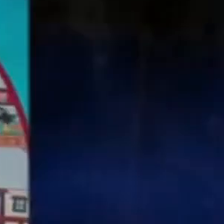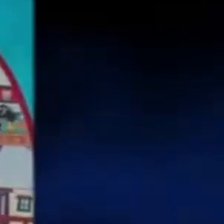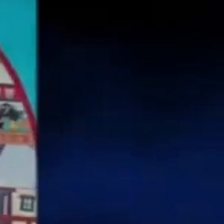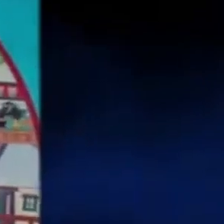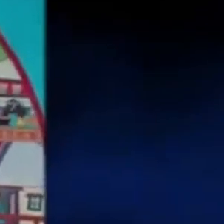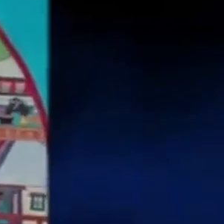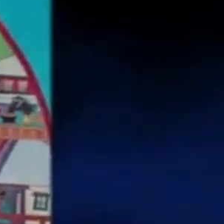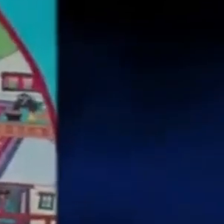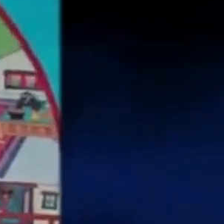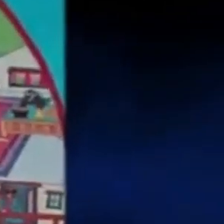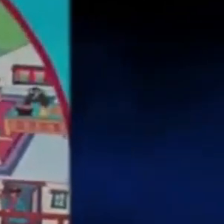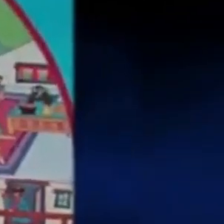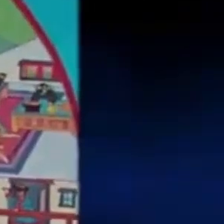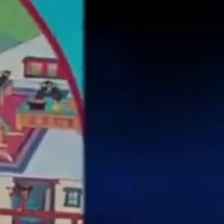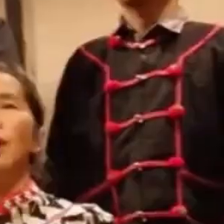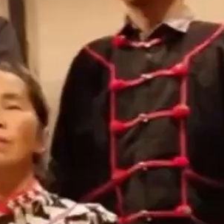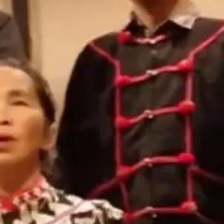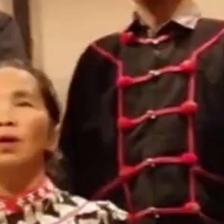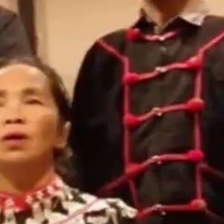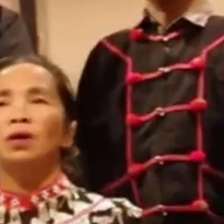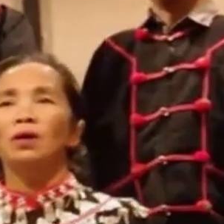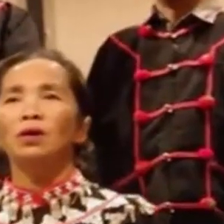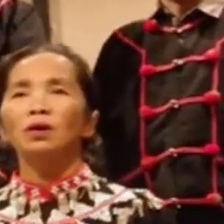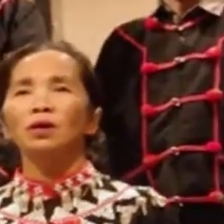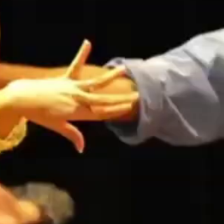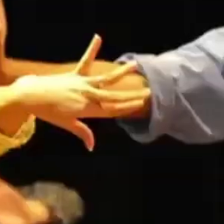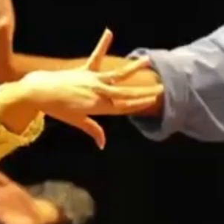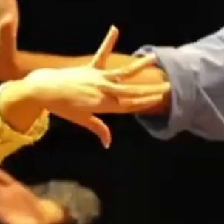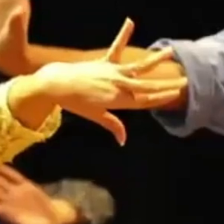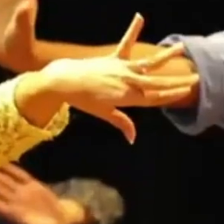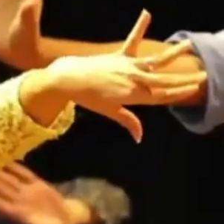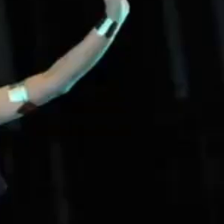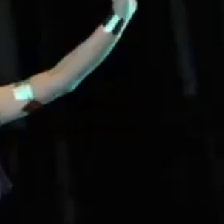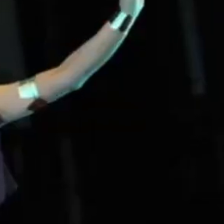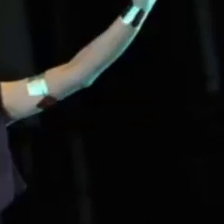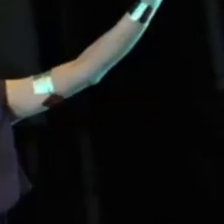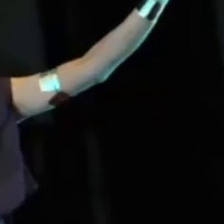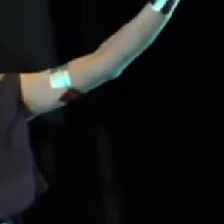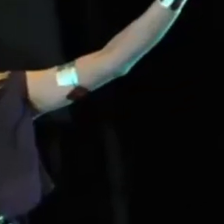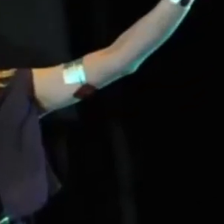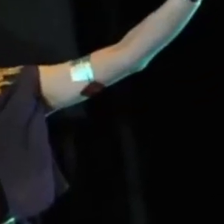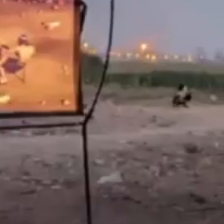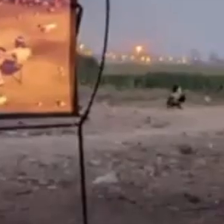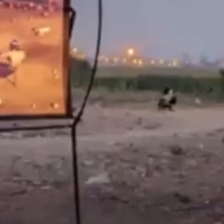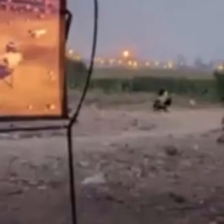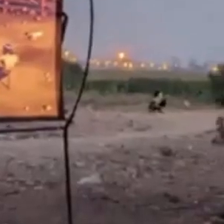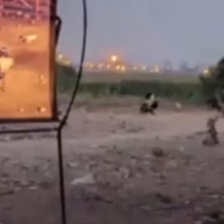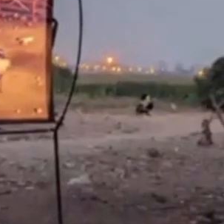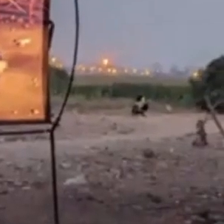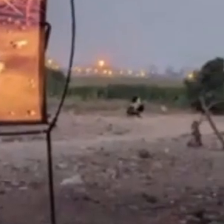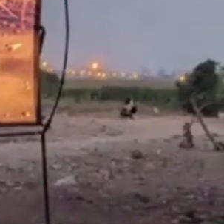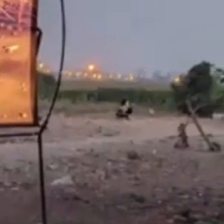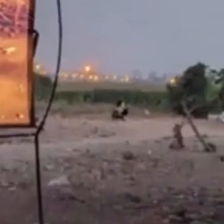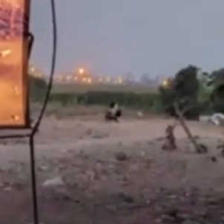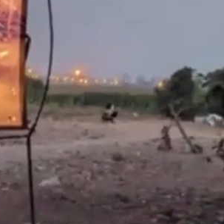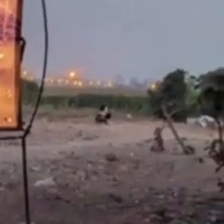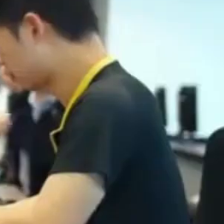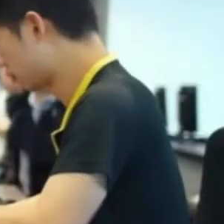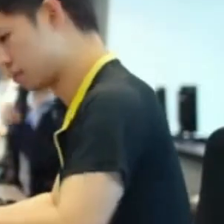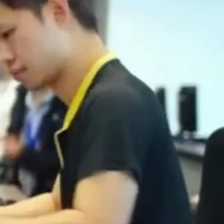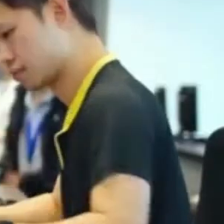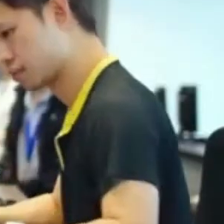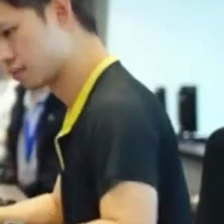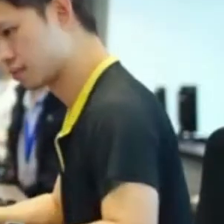villages to use local art forms such as songs, dance, drama, for worship and Bible learning.